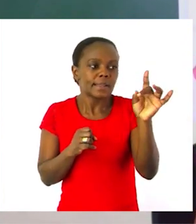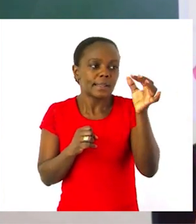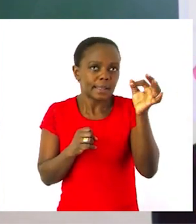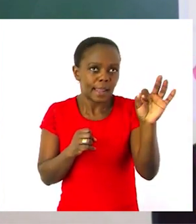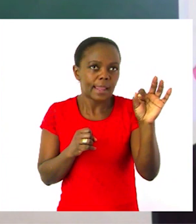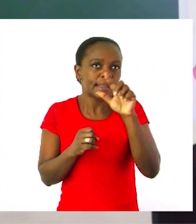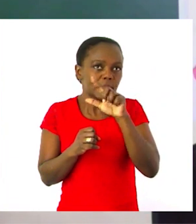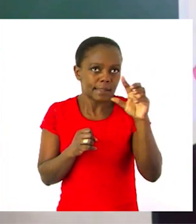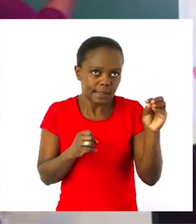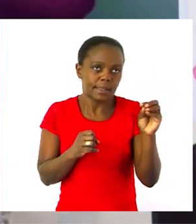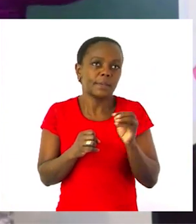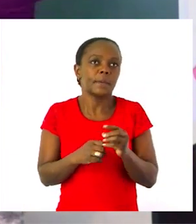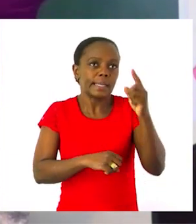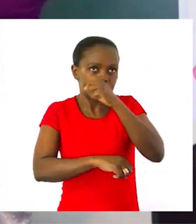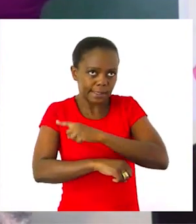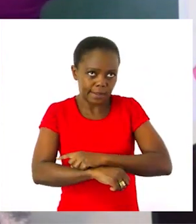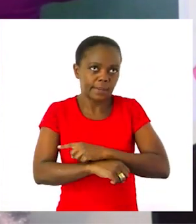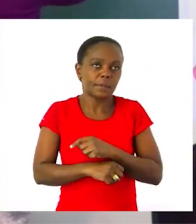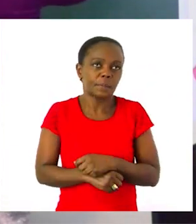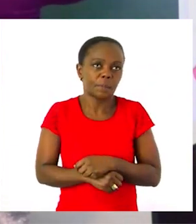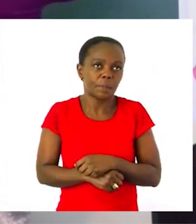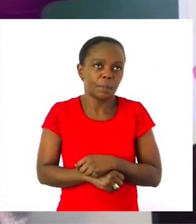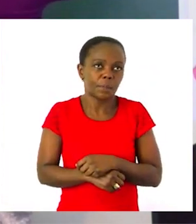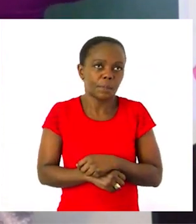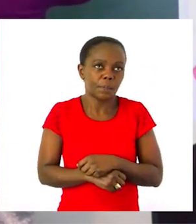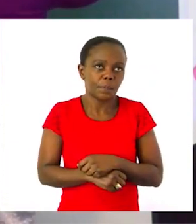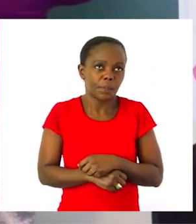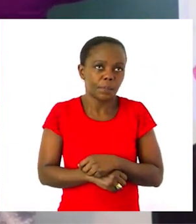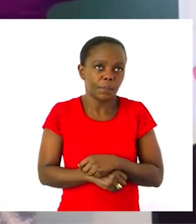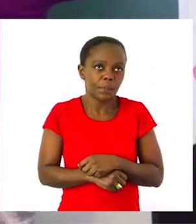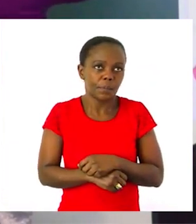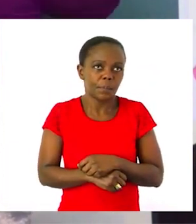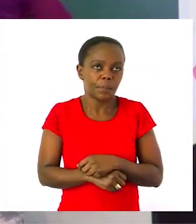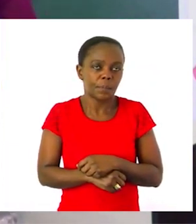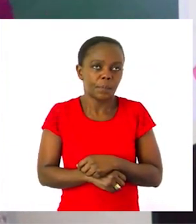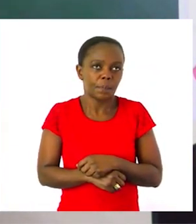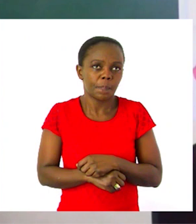ten days. So it's ten days.